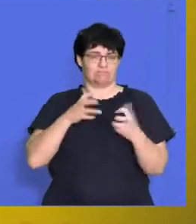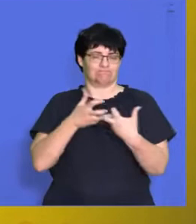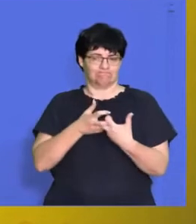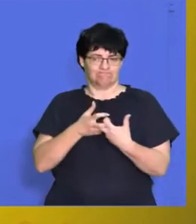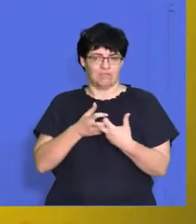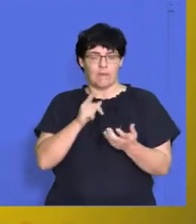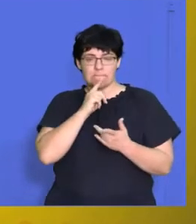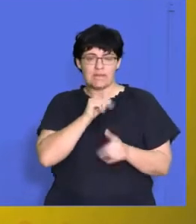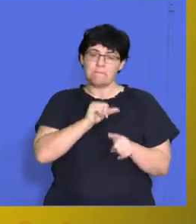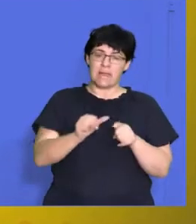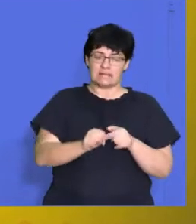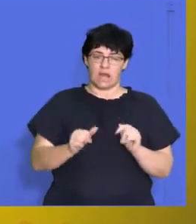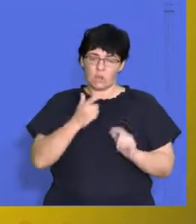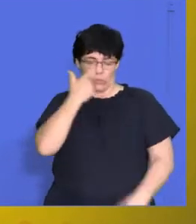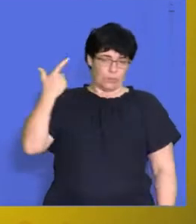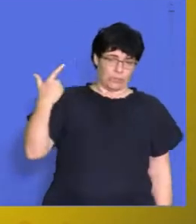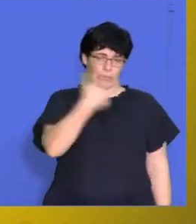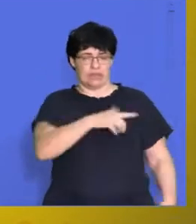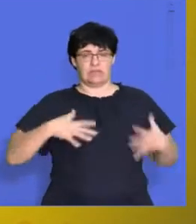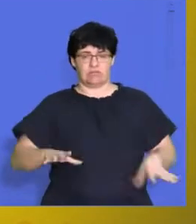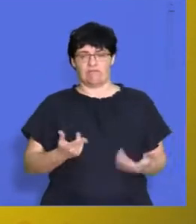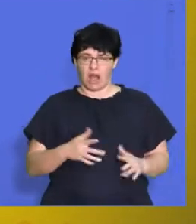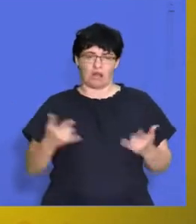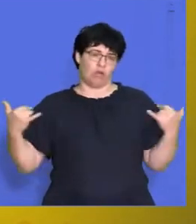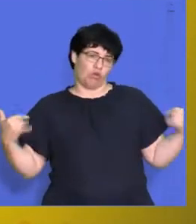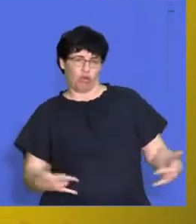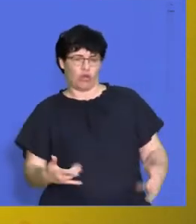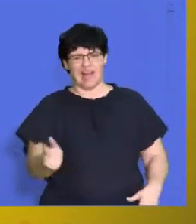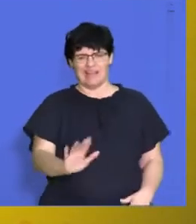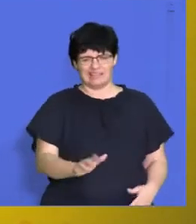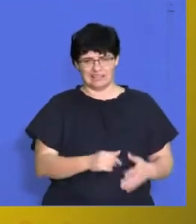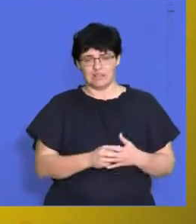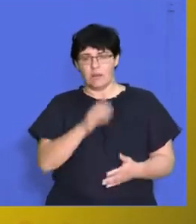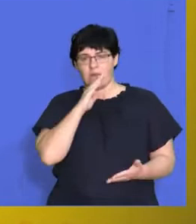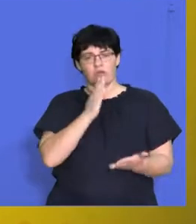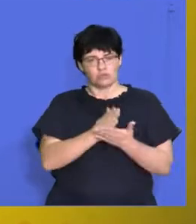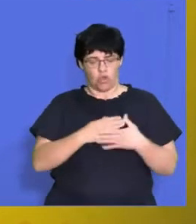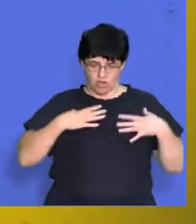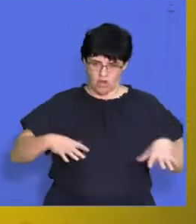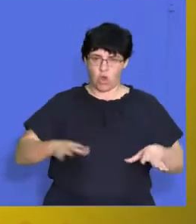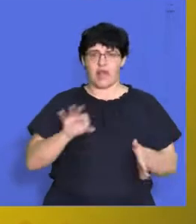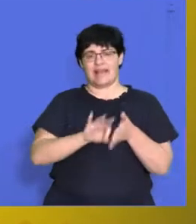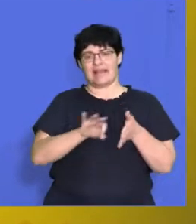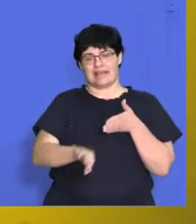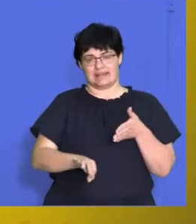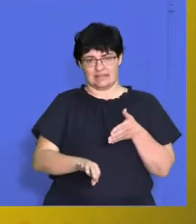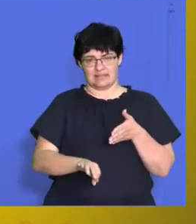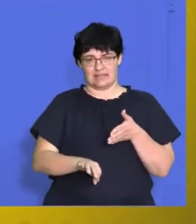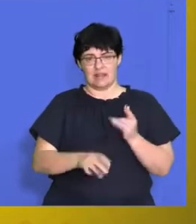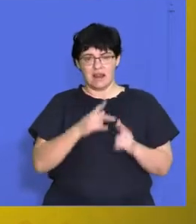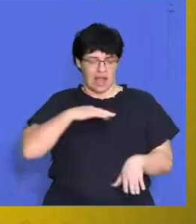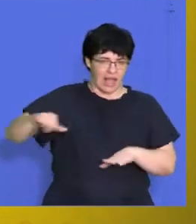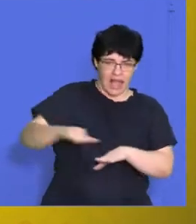be overdressed than underdressed. You're going to make sure that you've got clean clothes, everything is